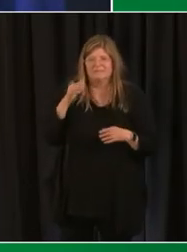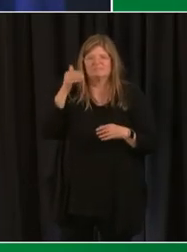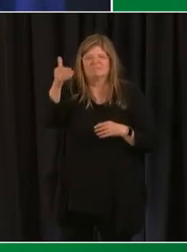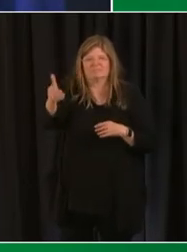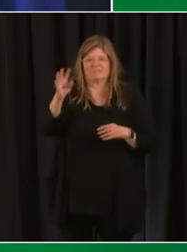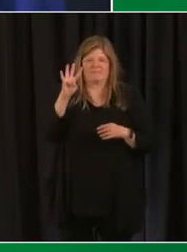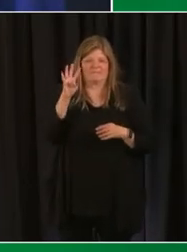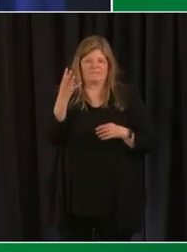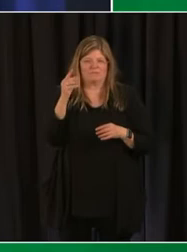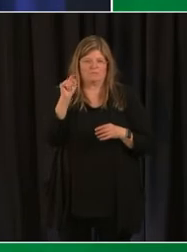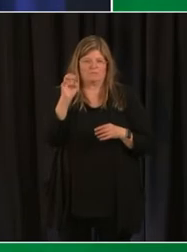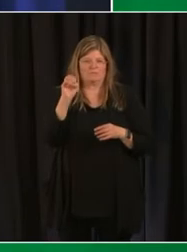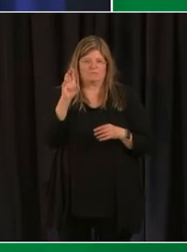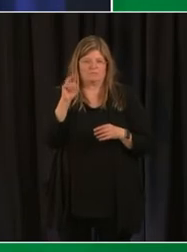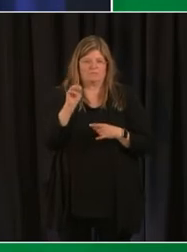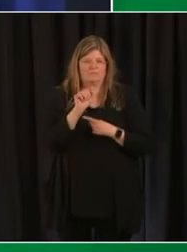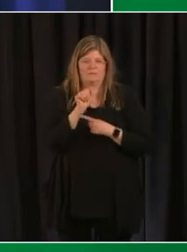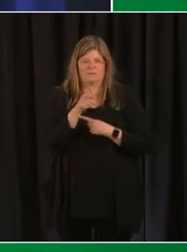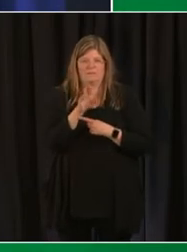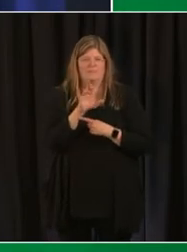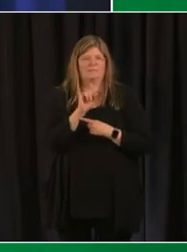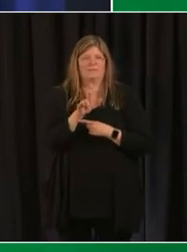term which starts on april 19th